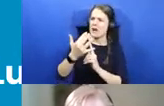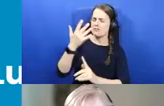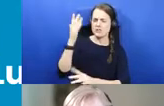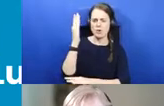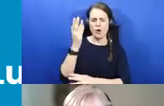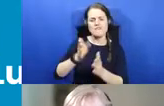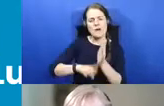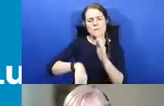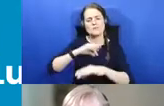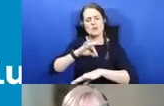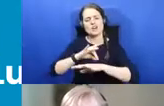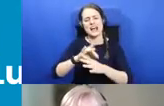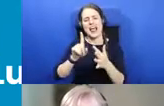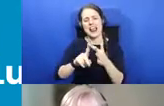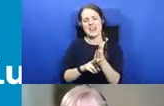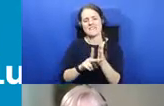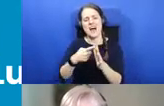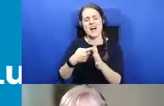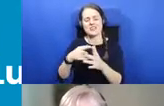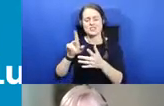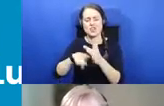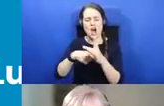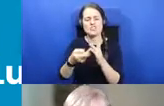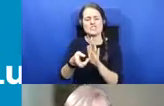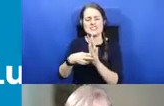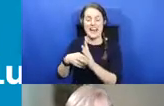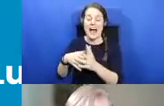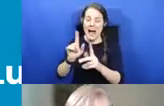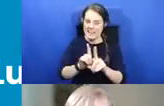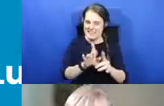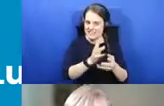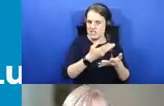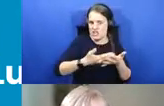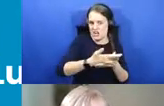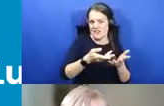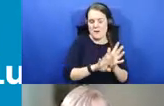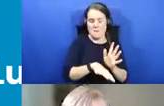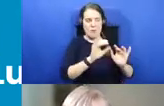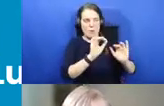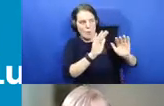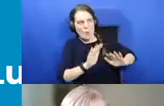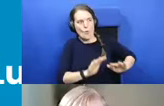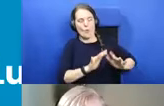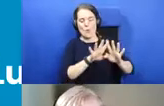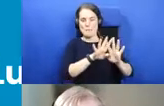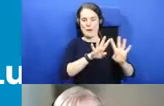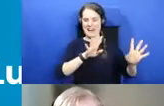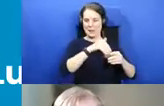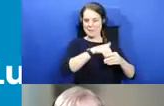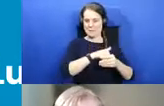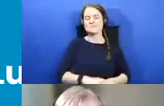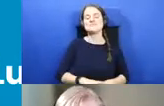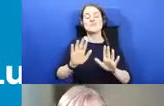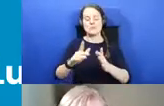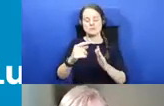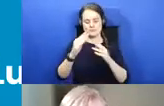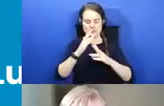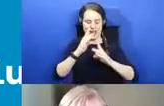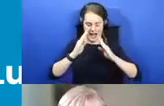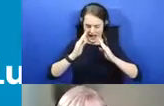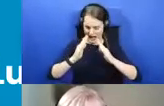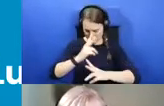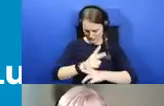and also a discussion from our very esteemed panel members. So on the housekeeping, the webinar is being recorded.